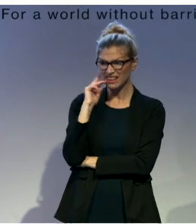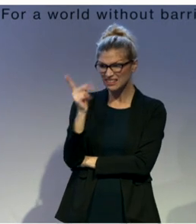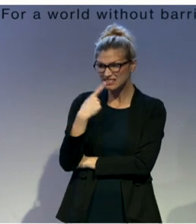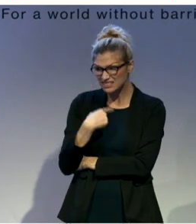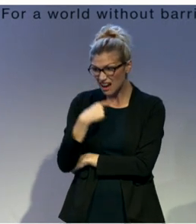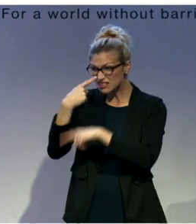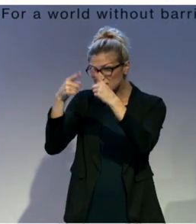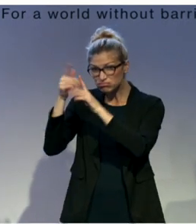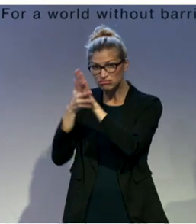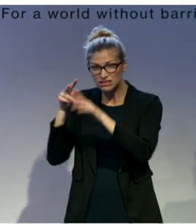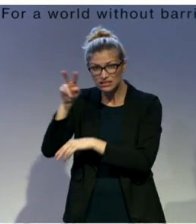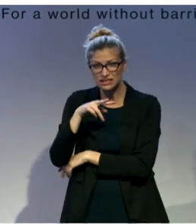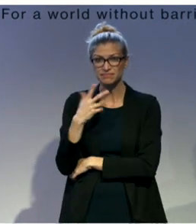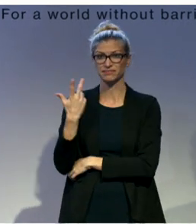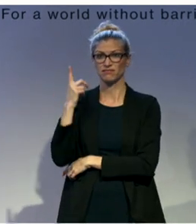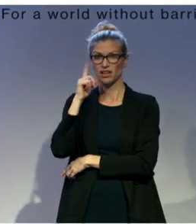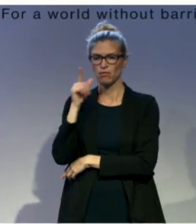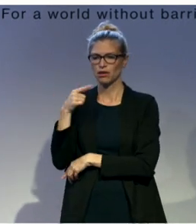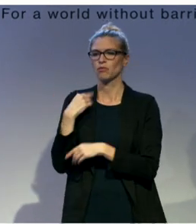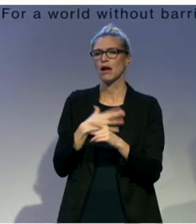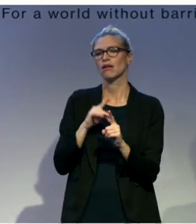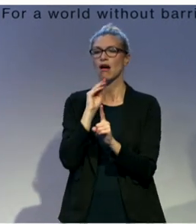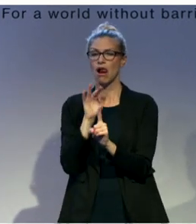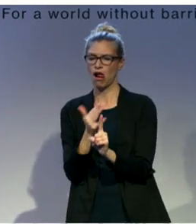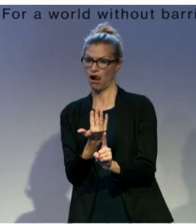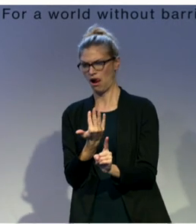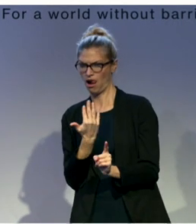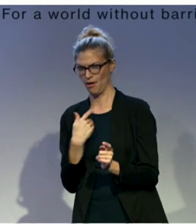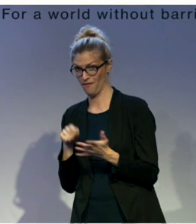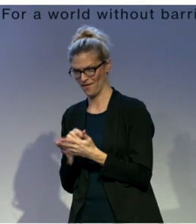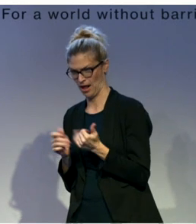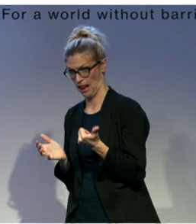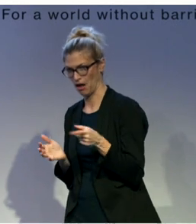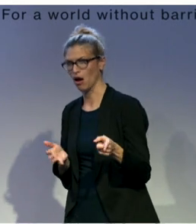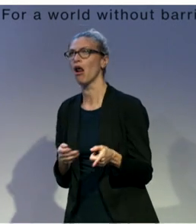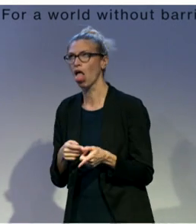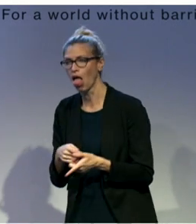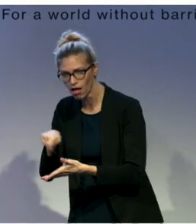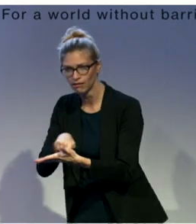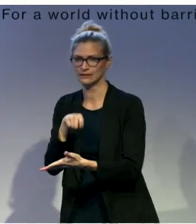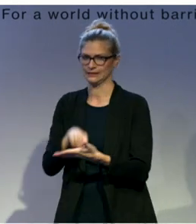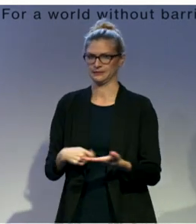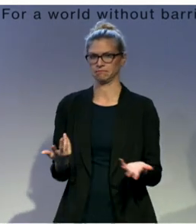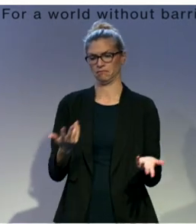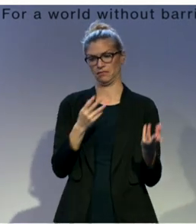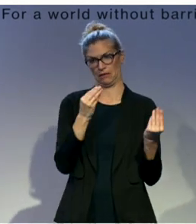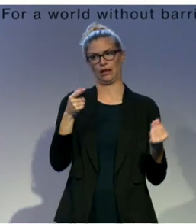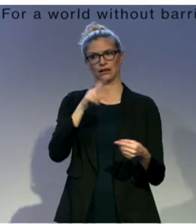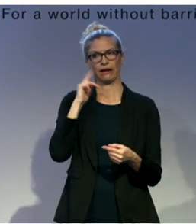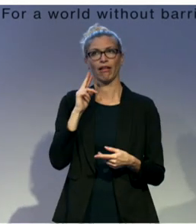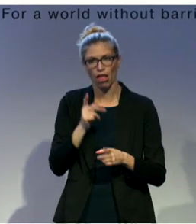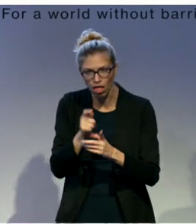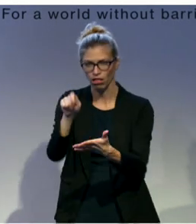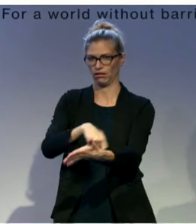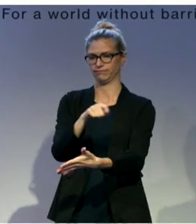to easily manipulate deaf voters when they were going out to cast their vote. So in order to